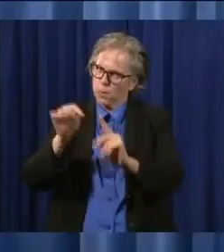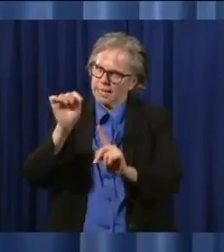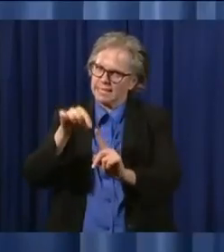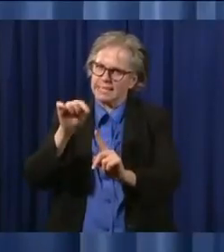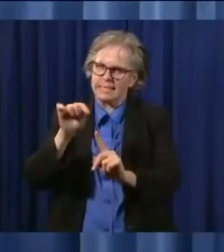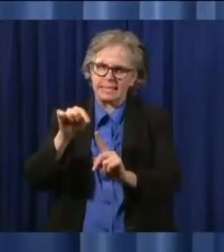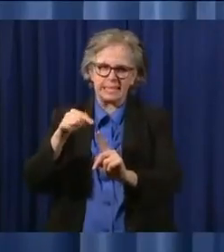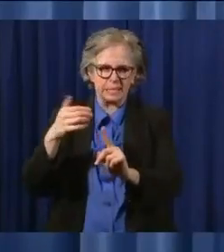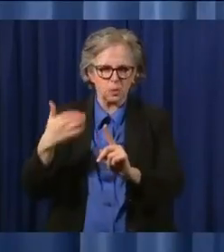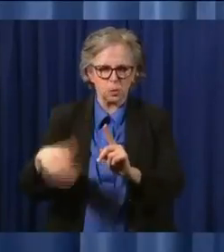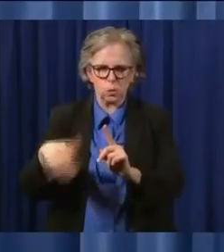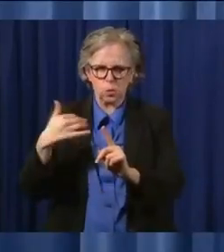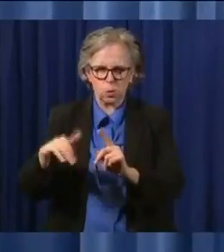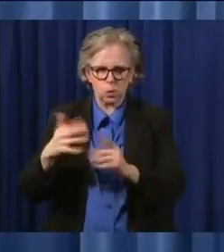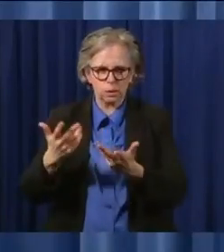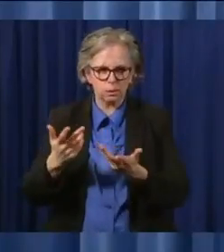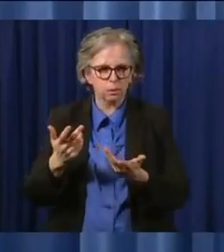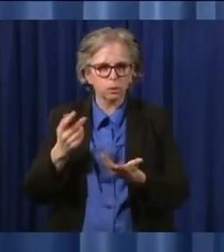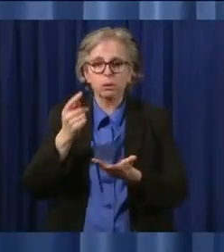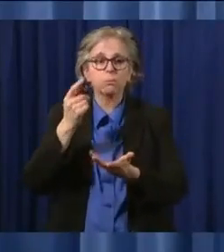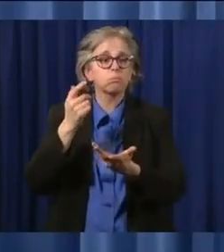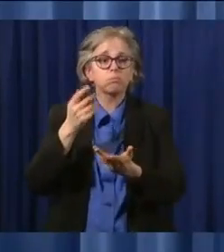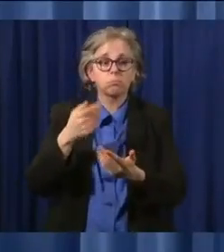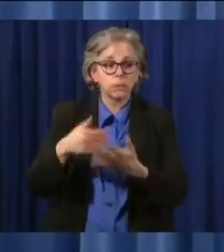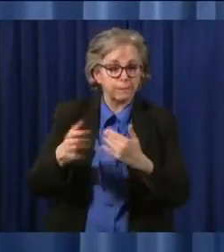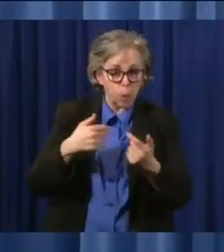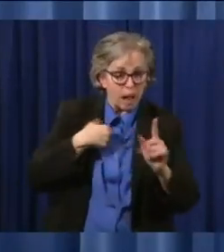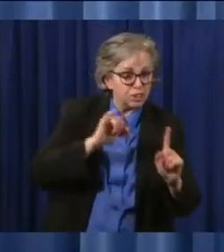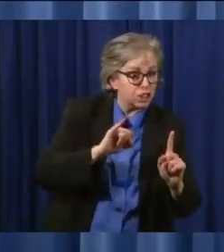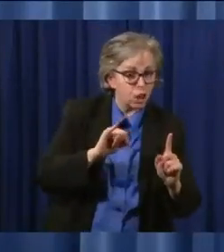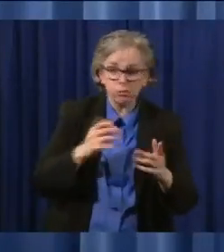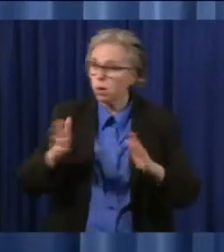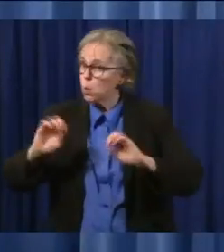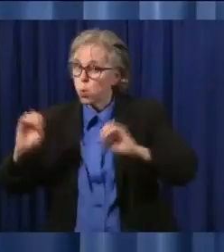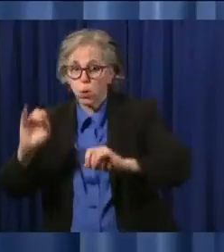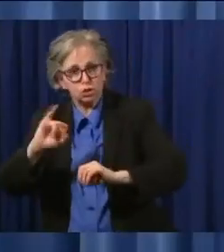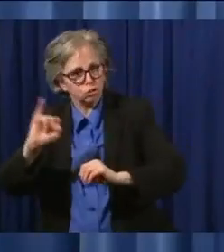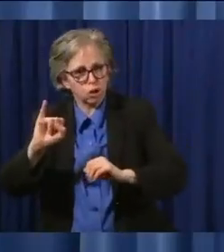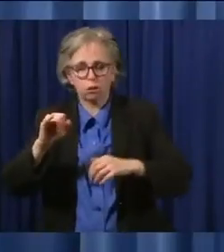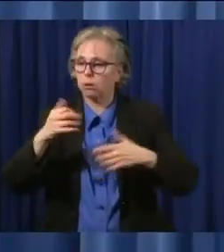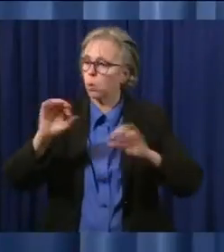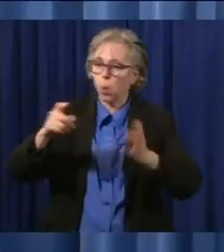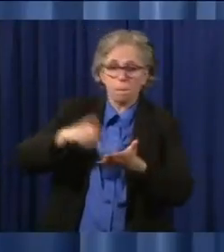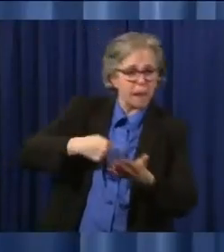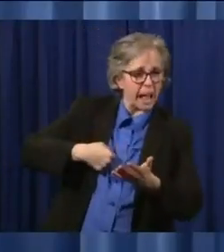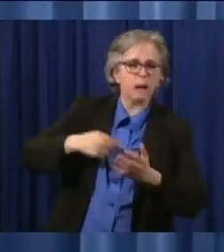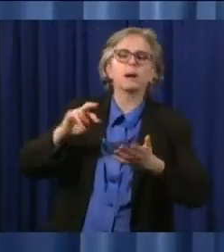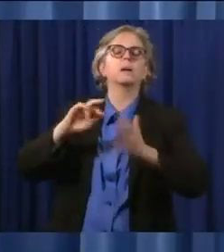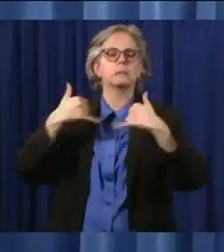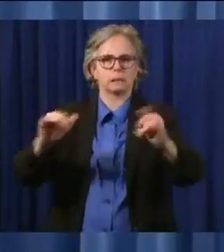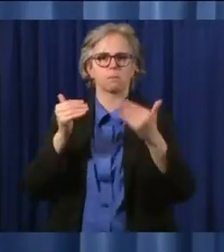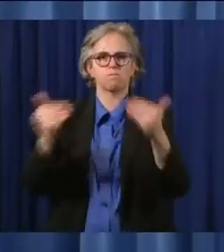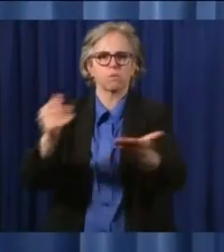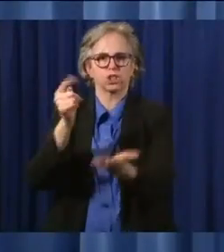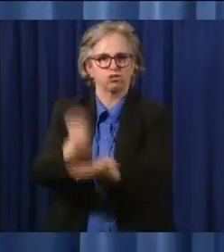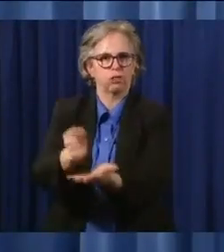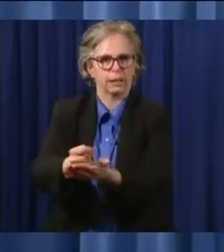status or ability to pay. It makes them critical to any strategy that we might have